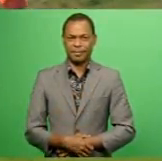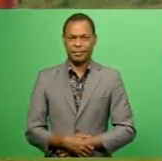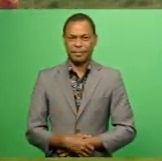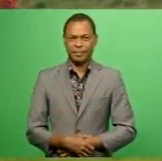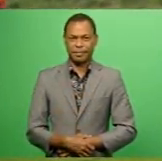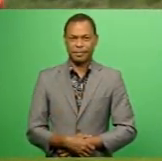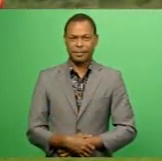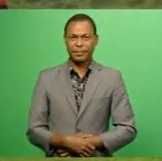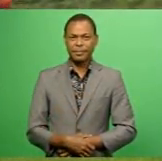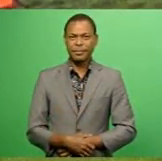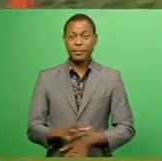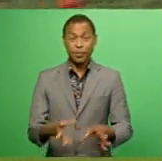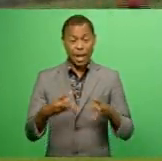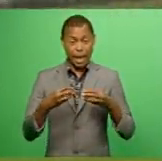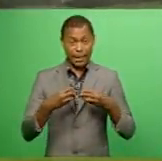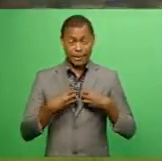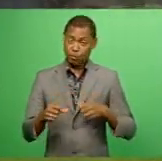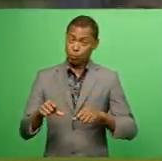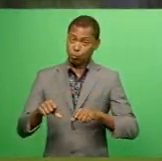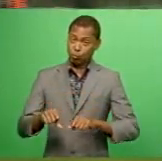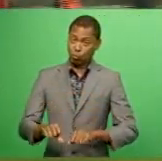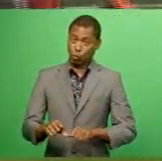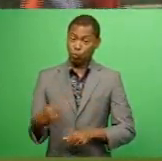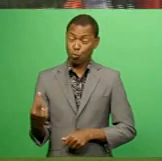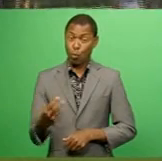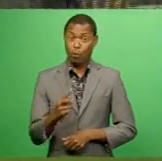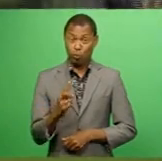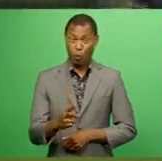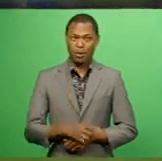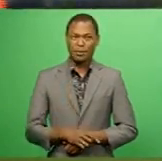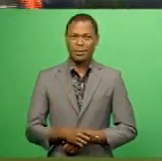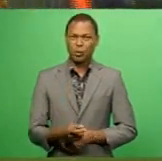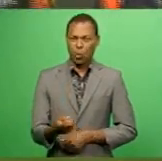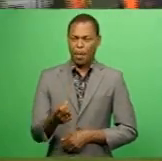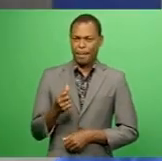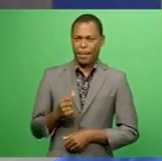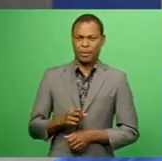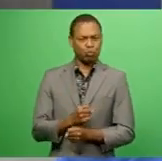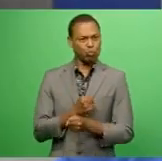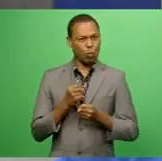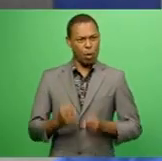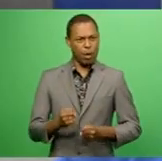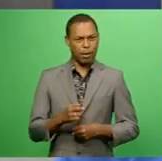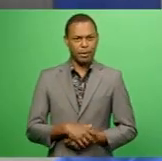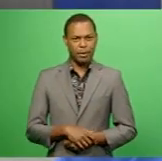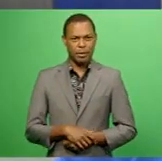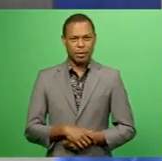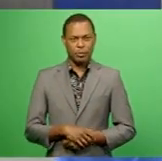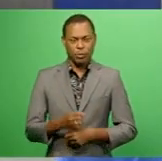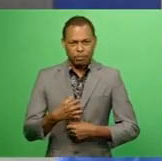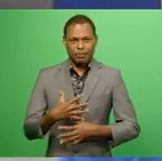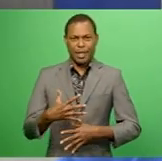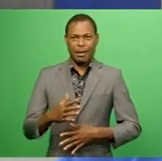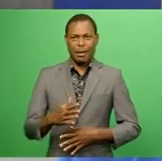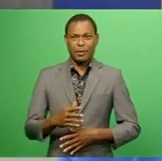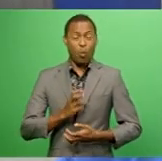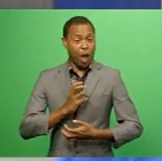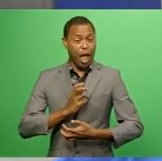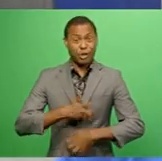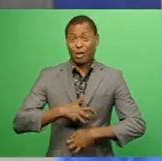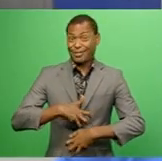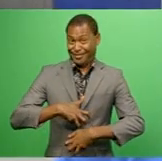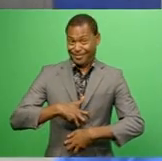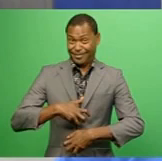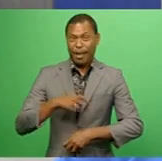Accepting the loss in round one, the team hopes to bounce back stronger. It is one of the wake-up calls, and the boys have adjusted themselves accordingly.